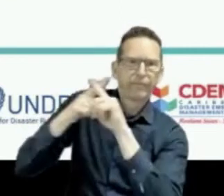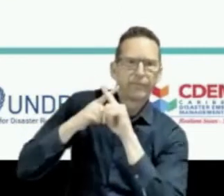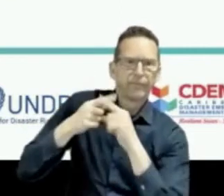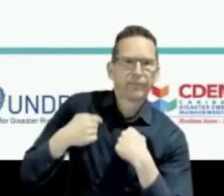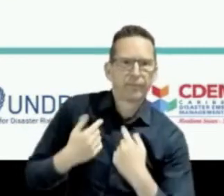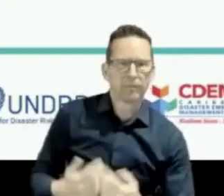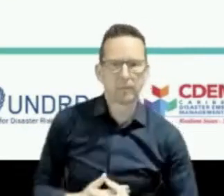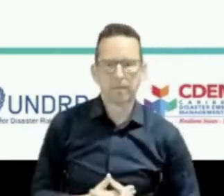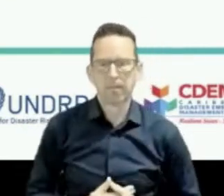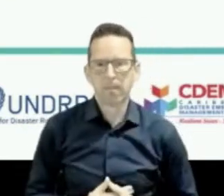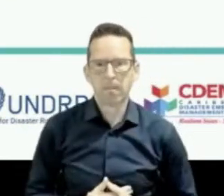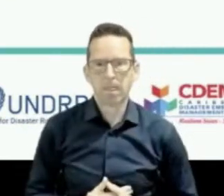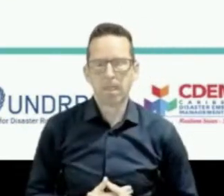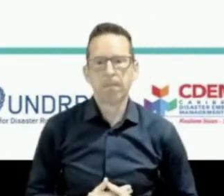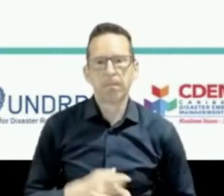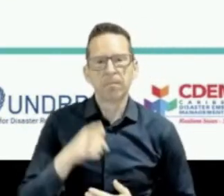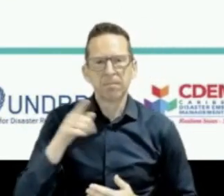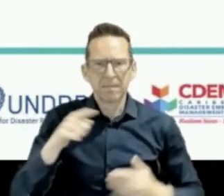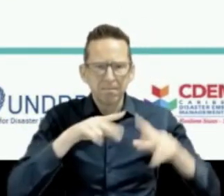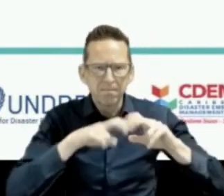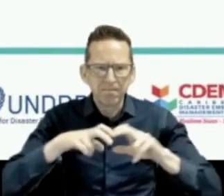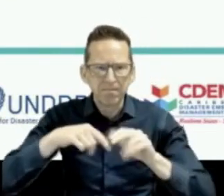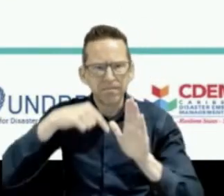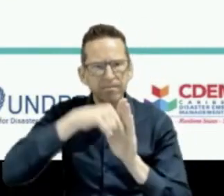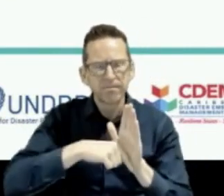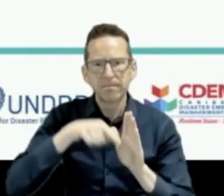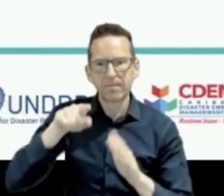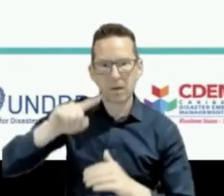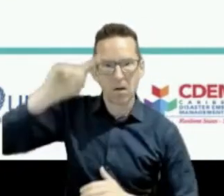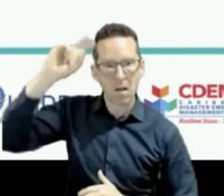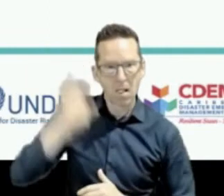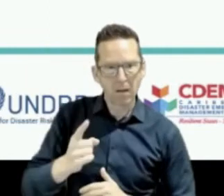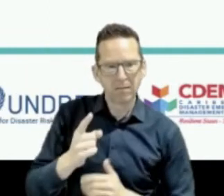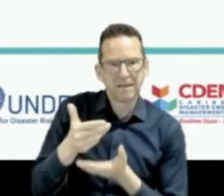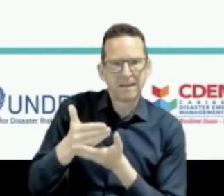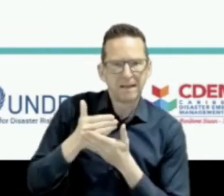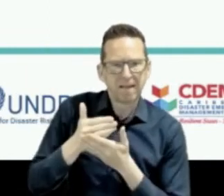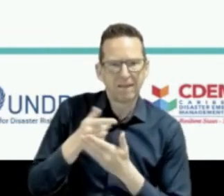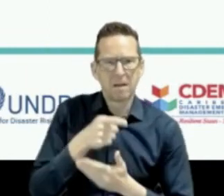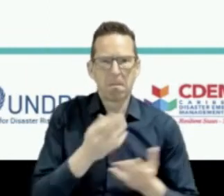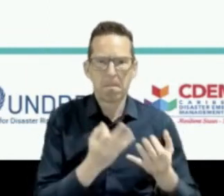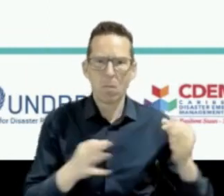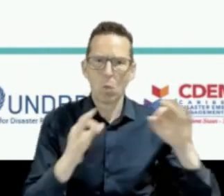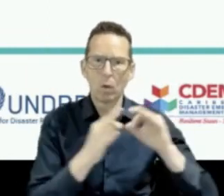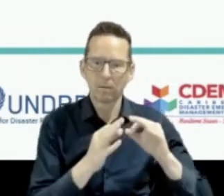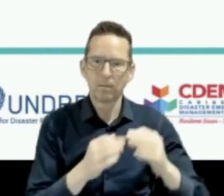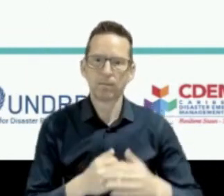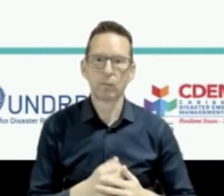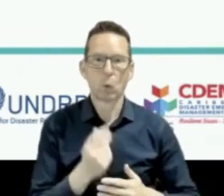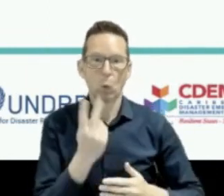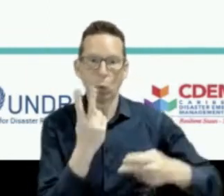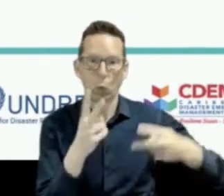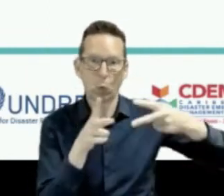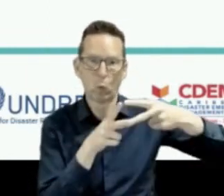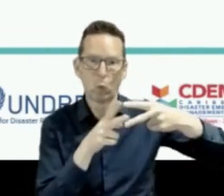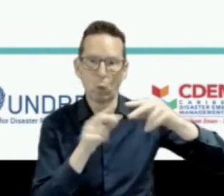of this year. And you can find further information at the two links that are shown here. And one of them is